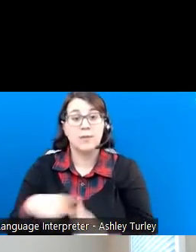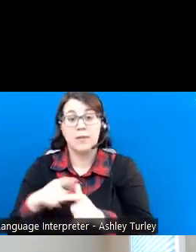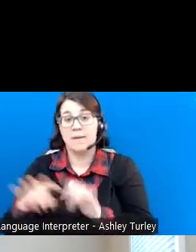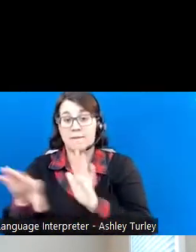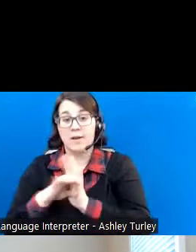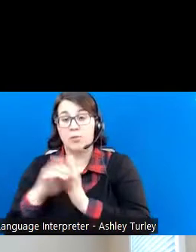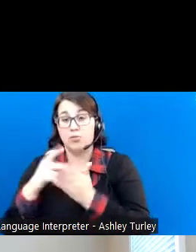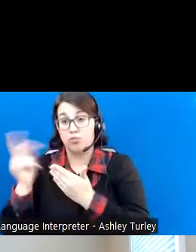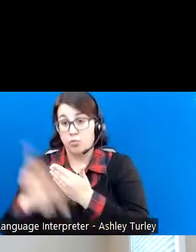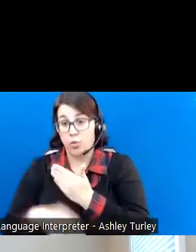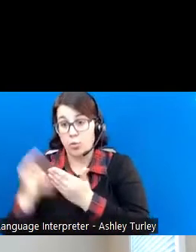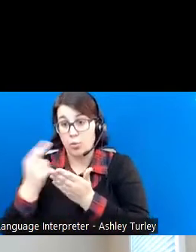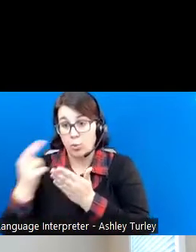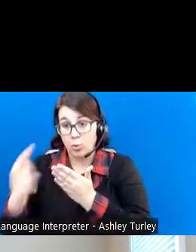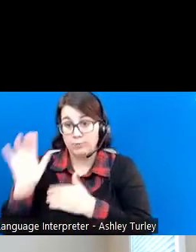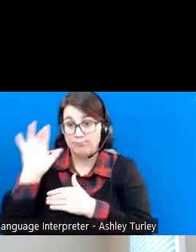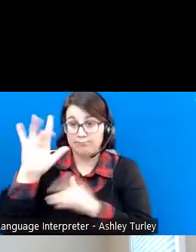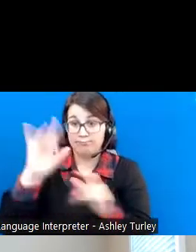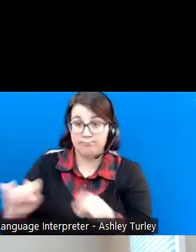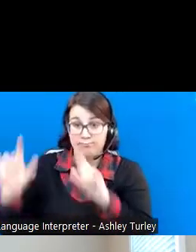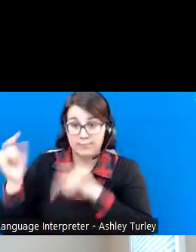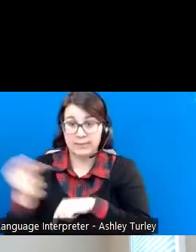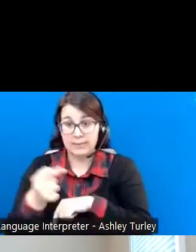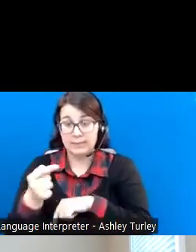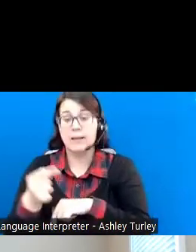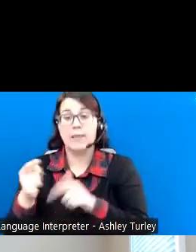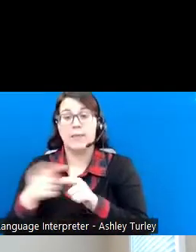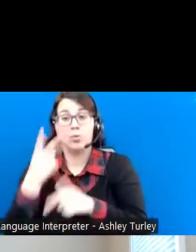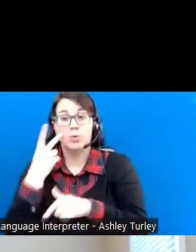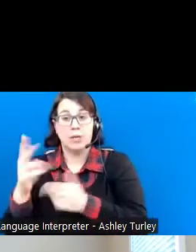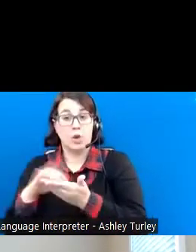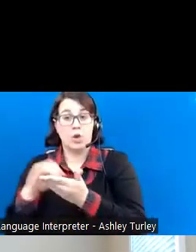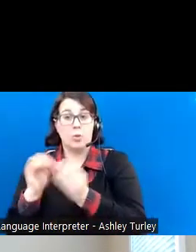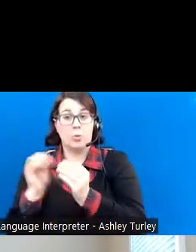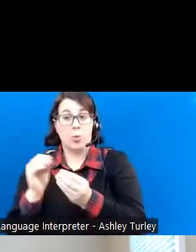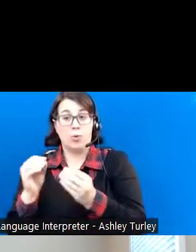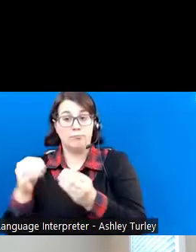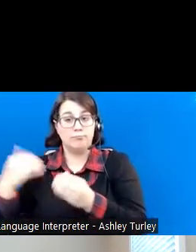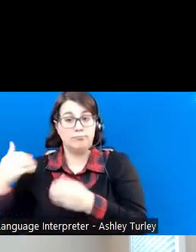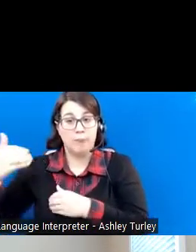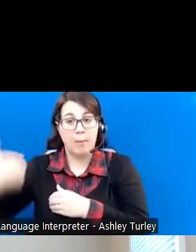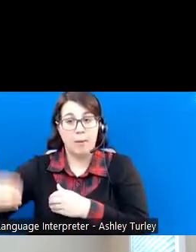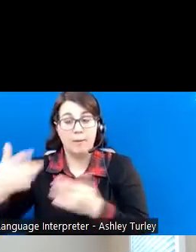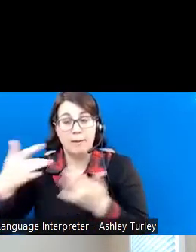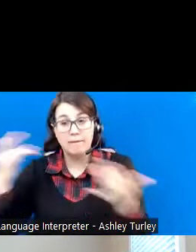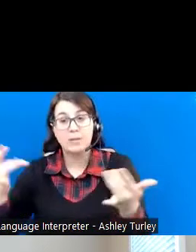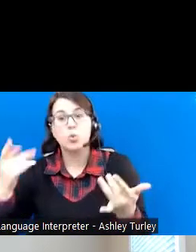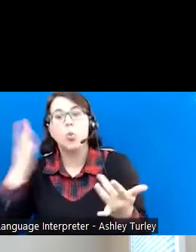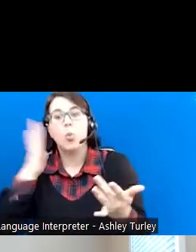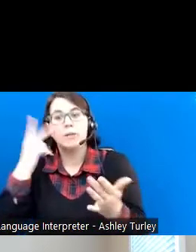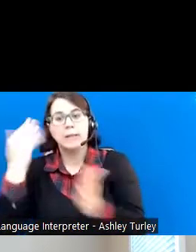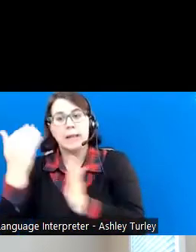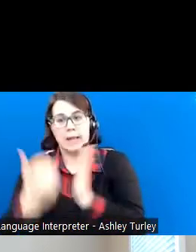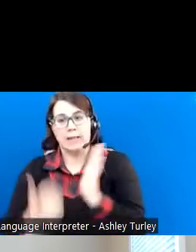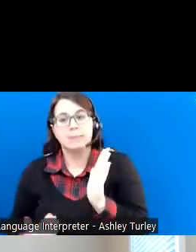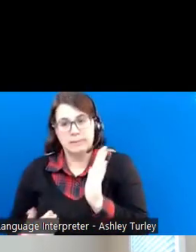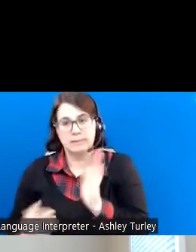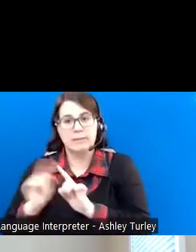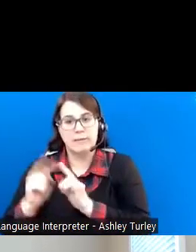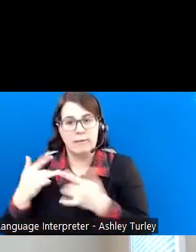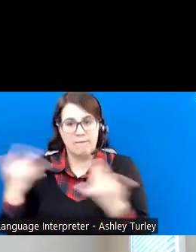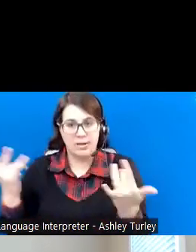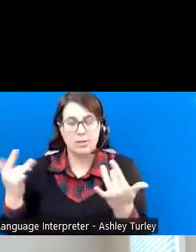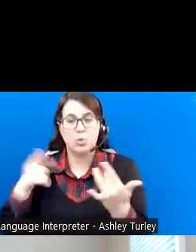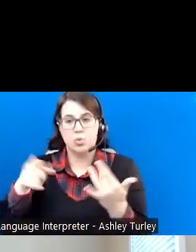to this page in which you'll see the tab for learn more upcoming events and you'll see a list of upcoming events in which you can also